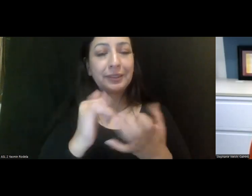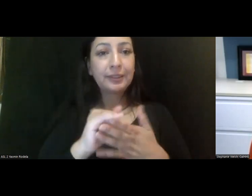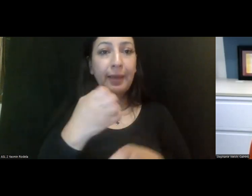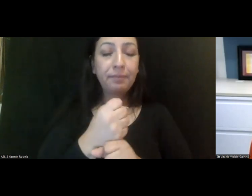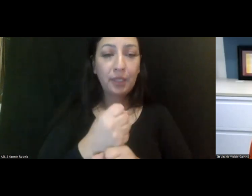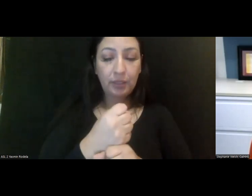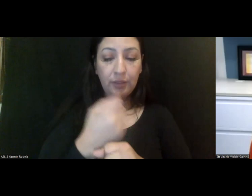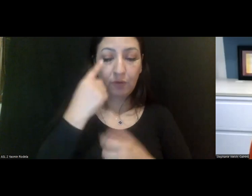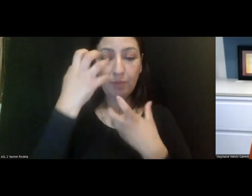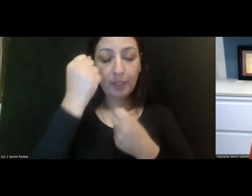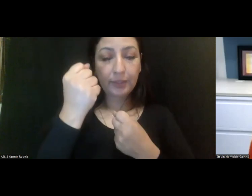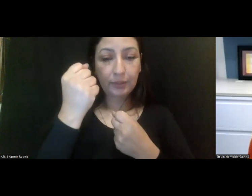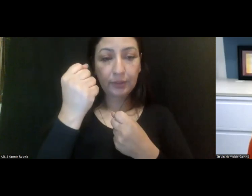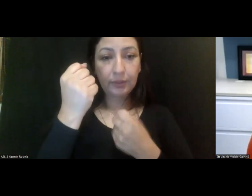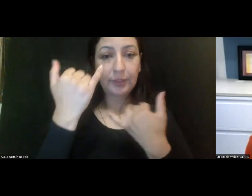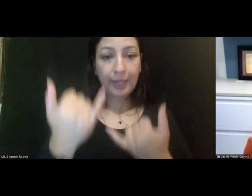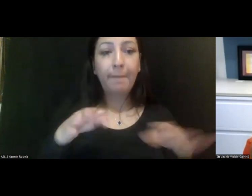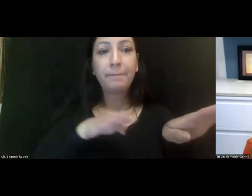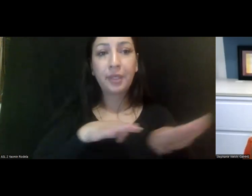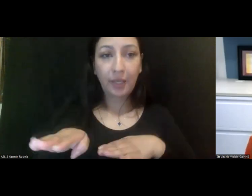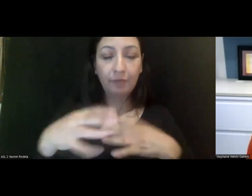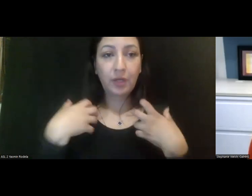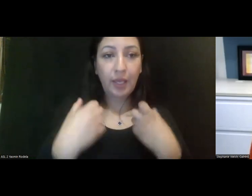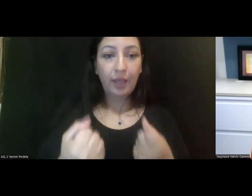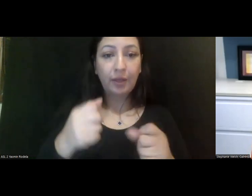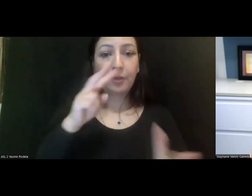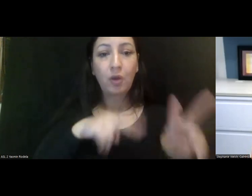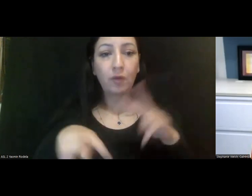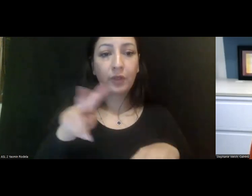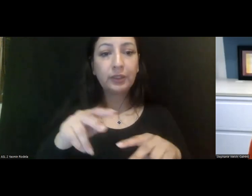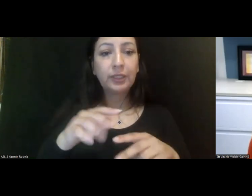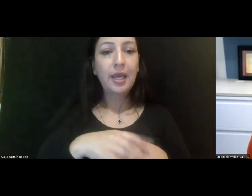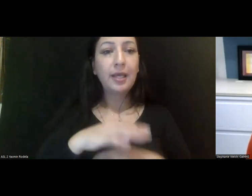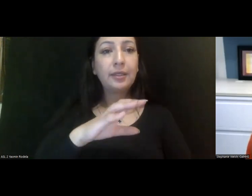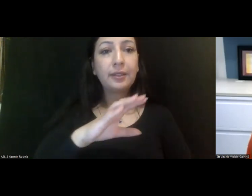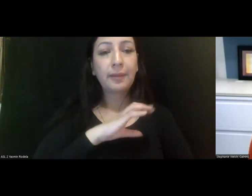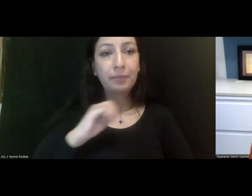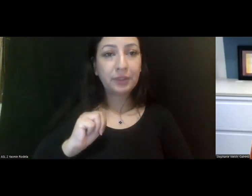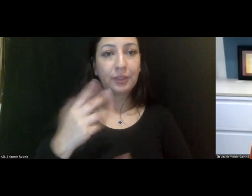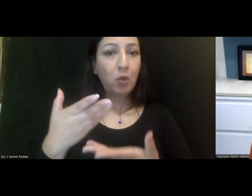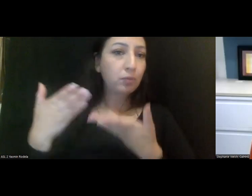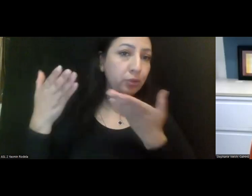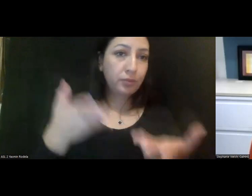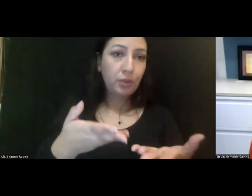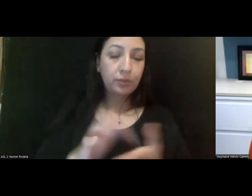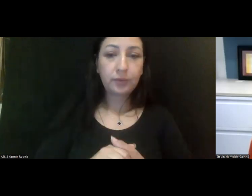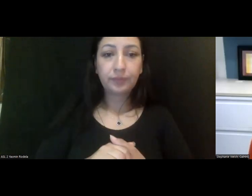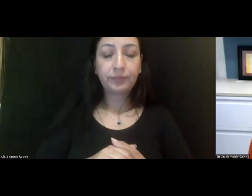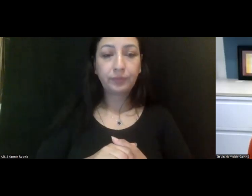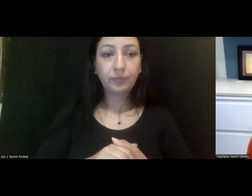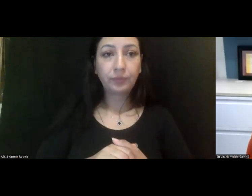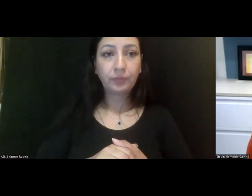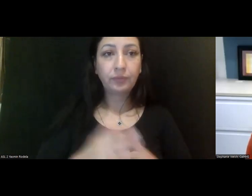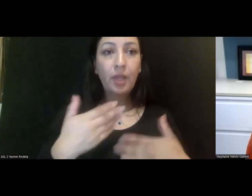to the mental health or now Behavioral Health Oversight and Accountability Commission, or shall I say proposed. Um, there is, uh,